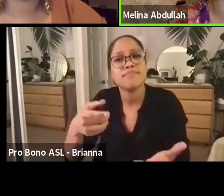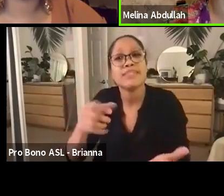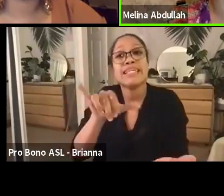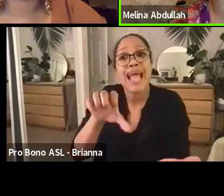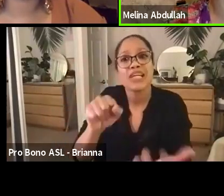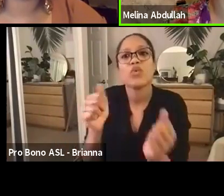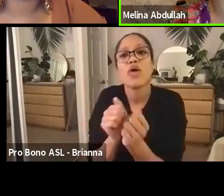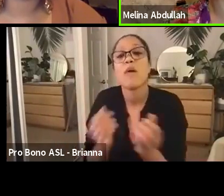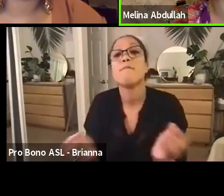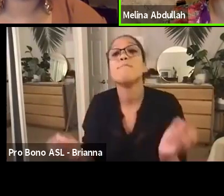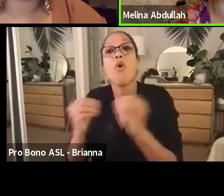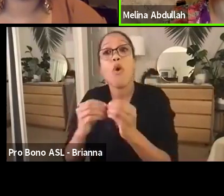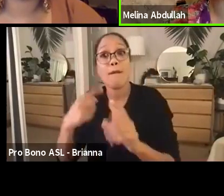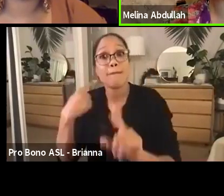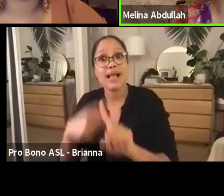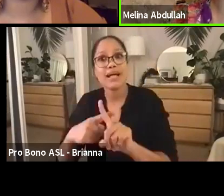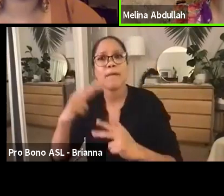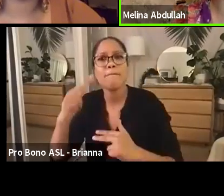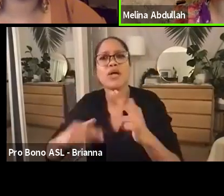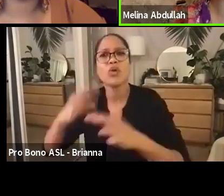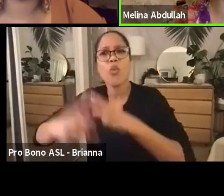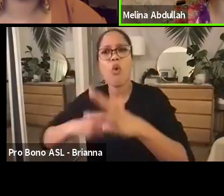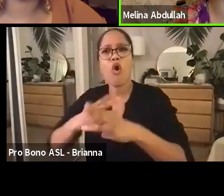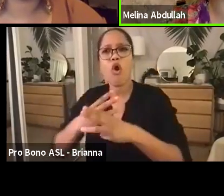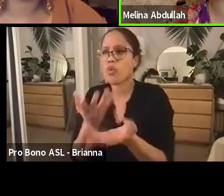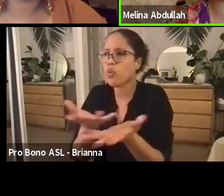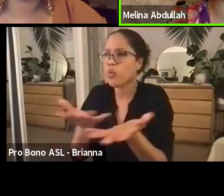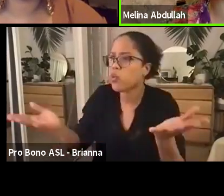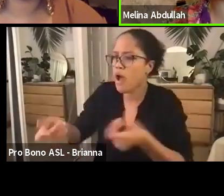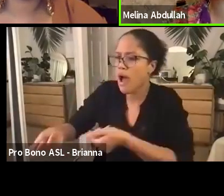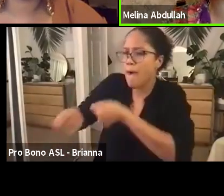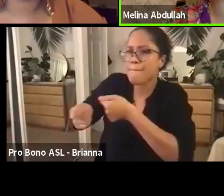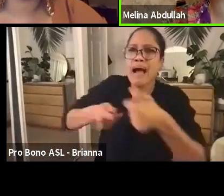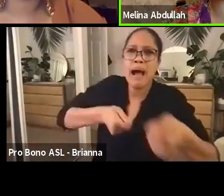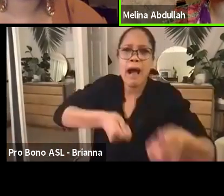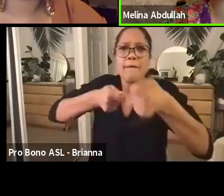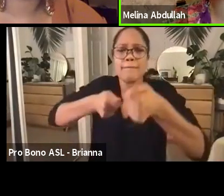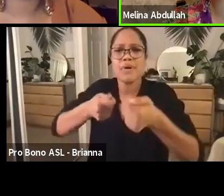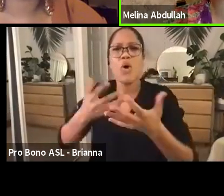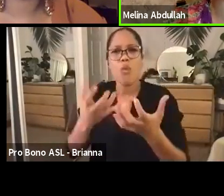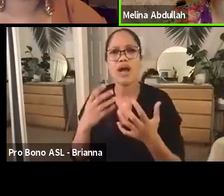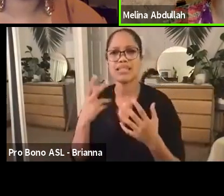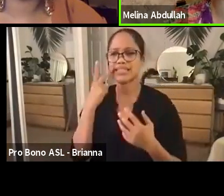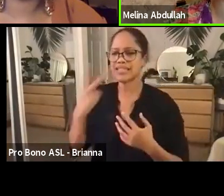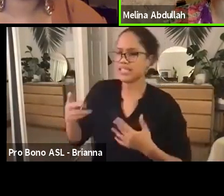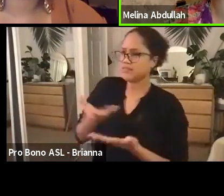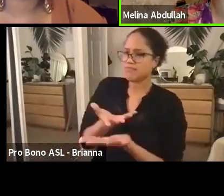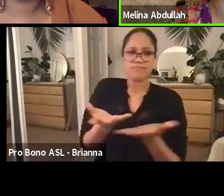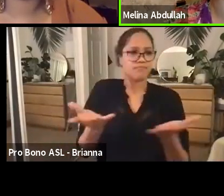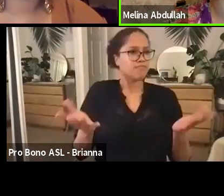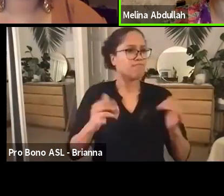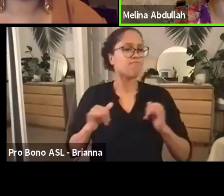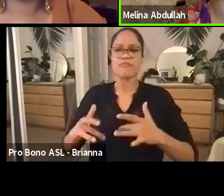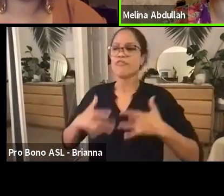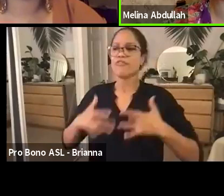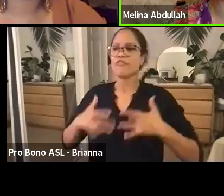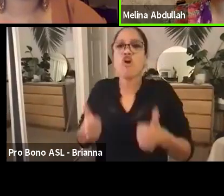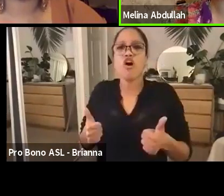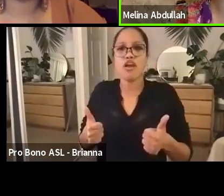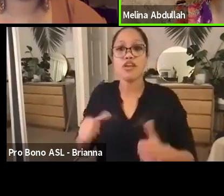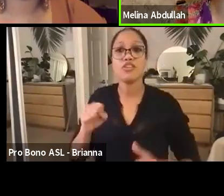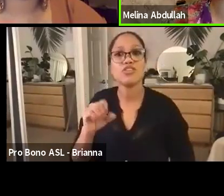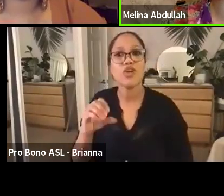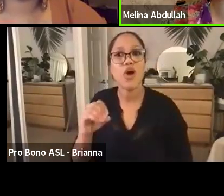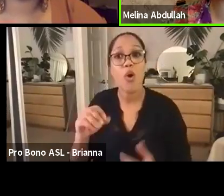we want to live and building towards that. And in my view, the Breathe Act is an abolitionist piece of public policy.